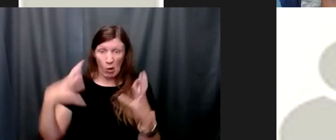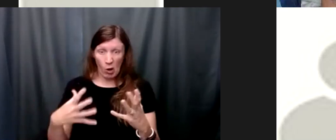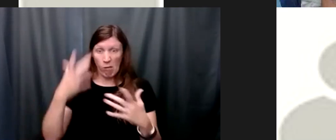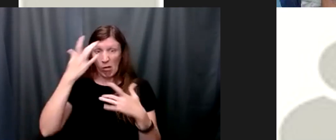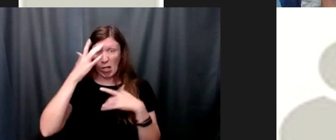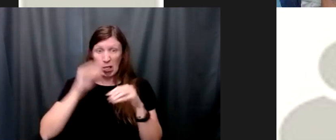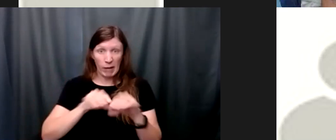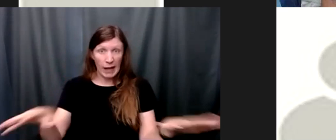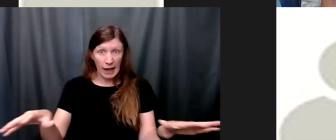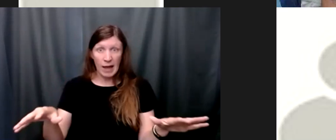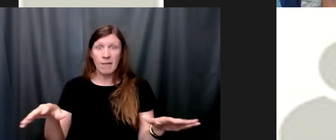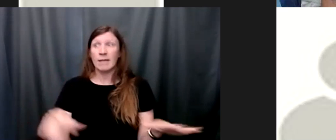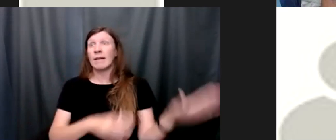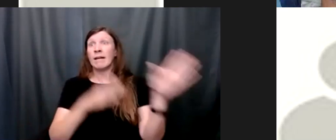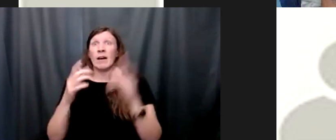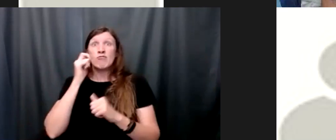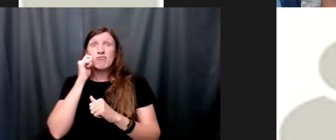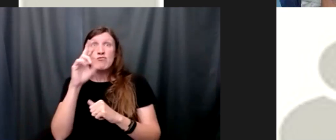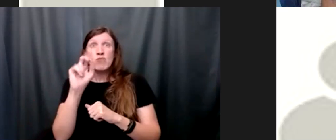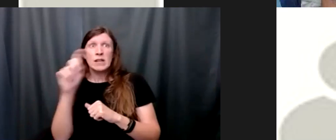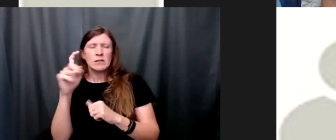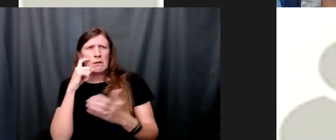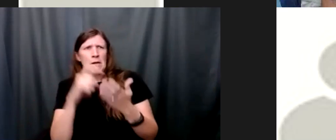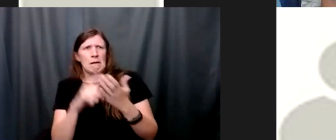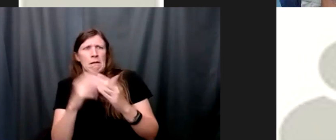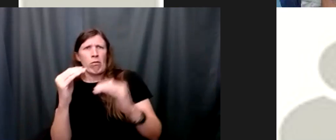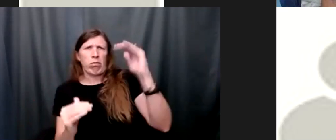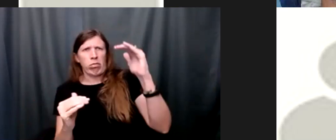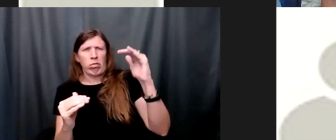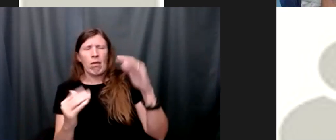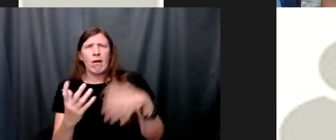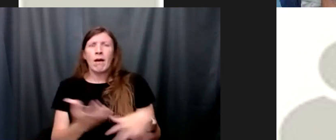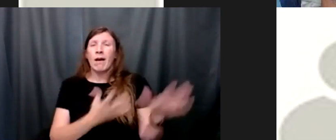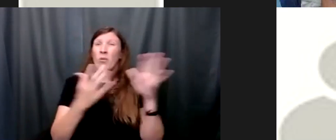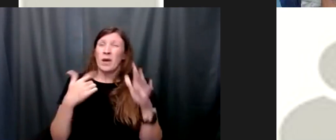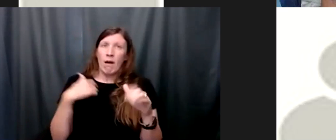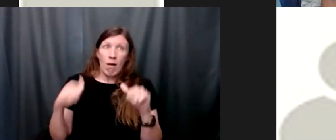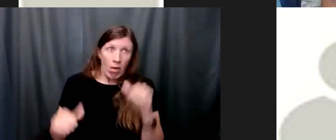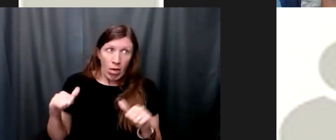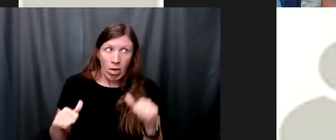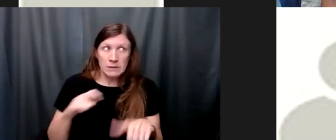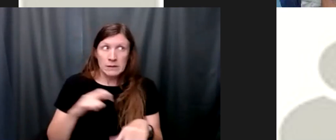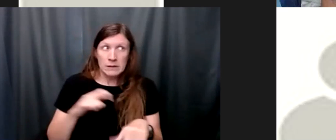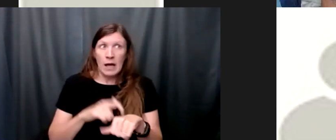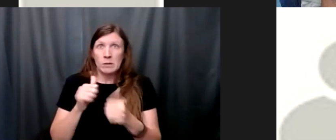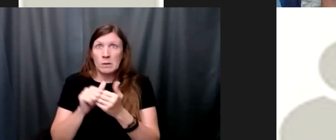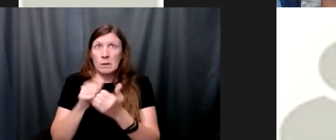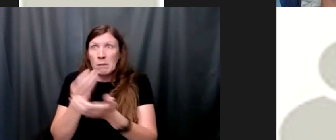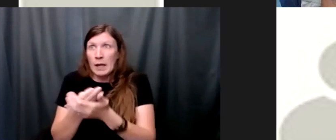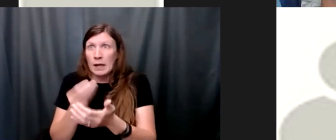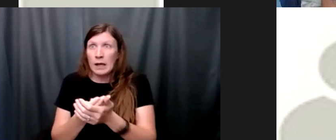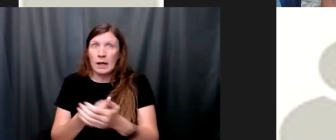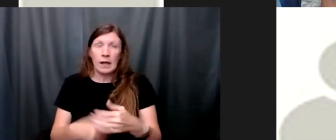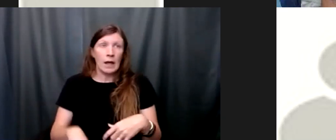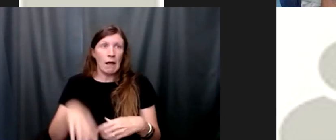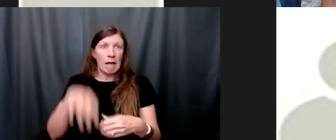in our nation we're in uncertain times economically we're in a divisive election year and